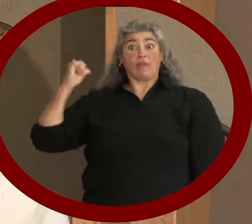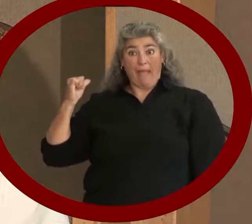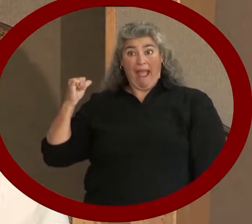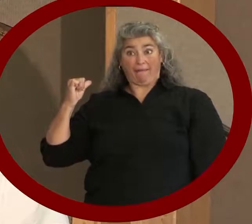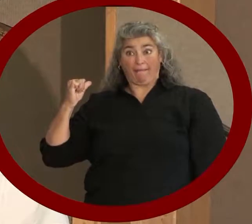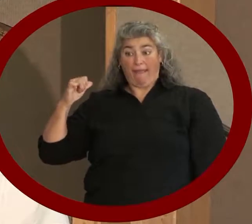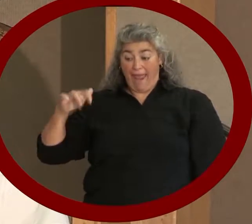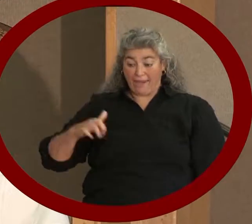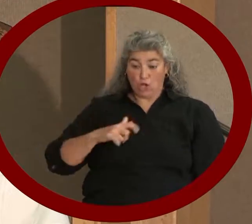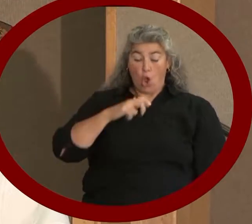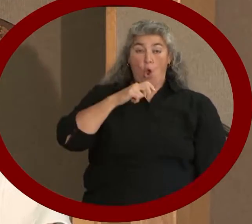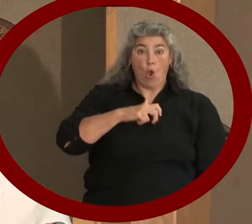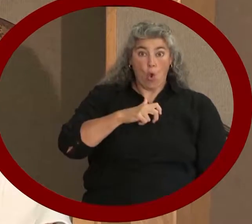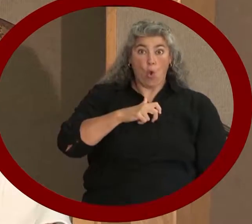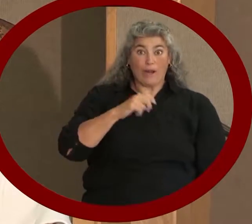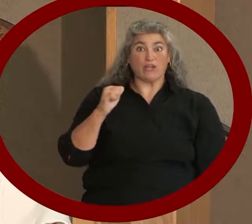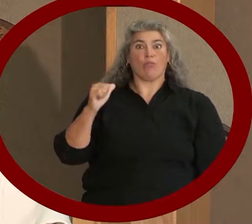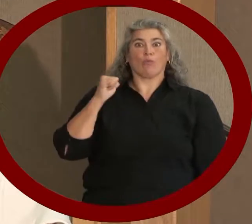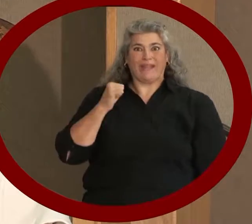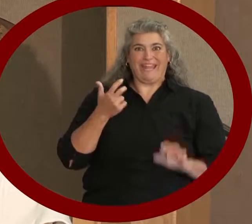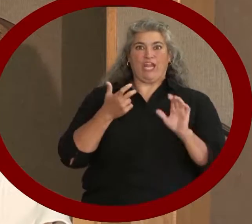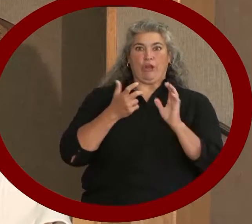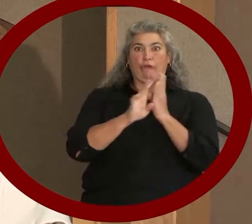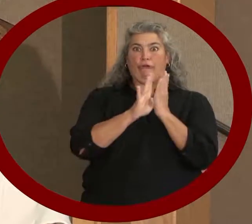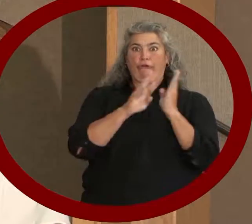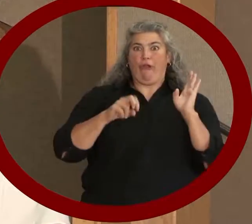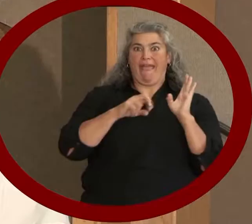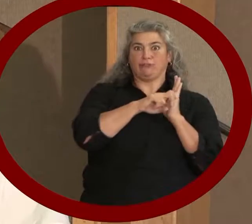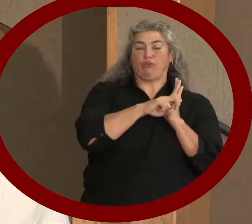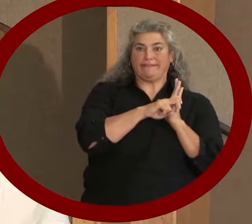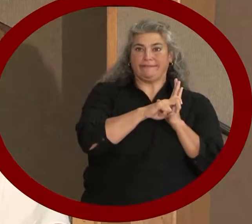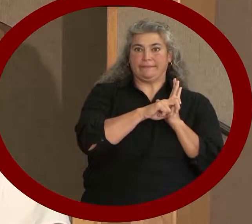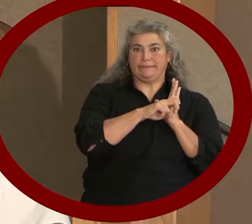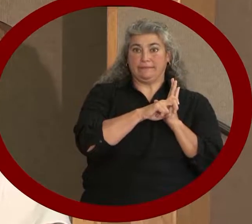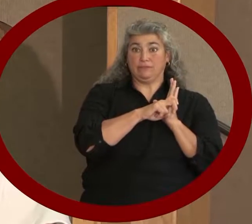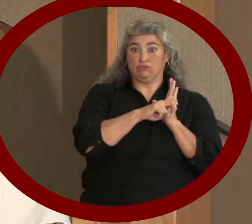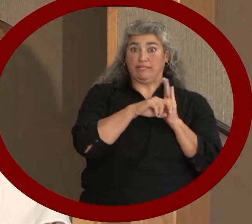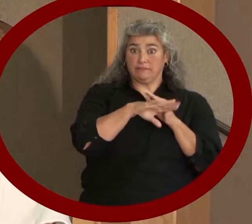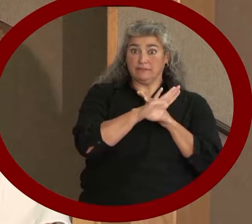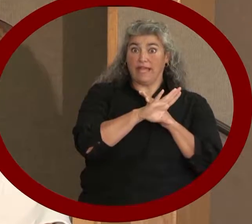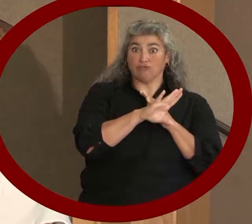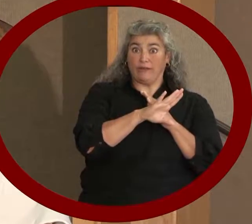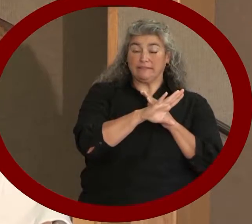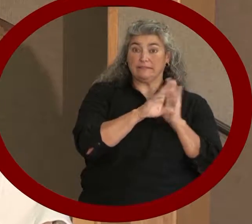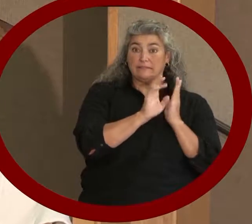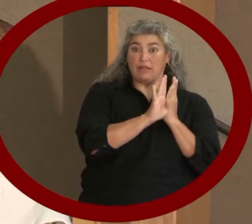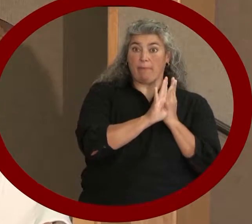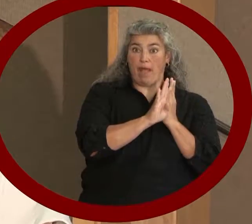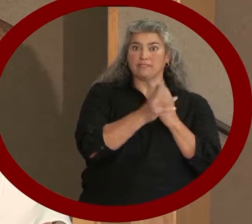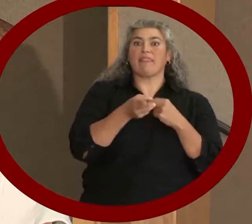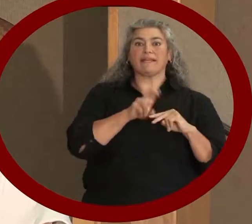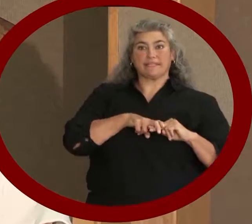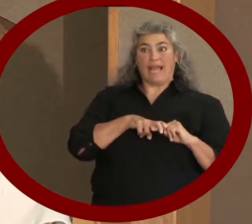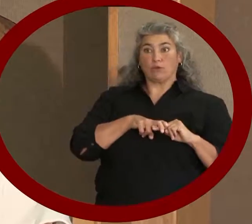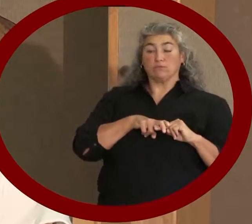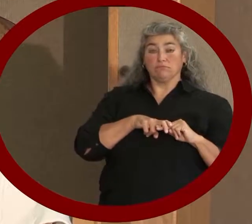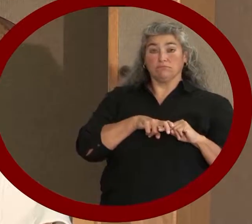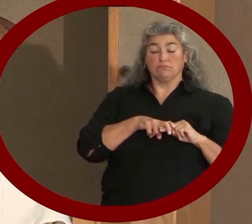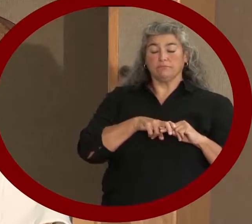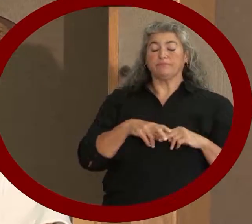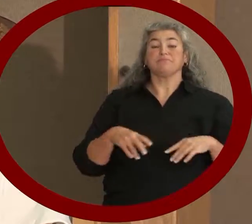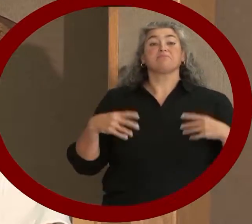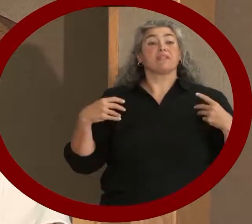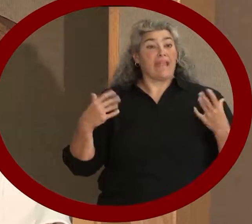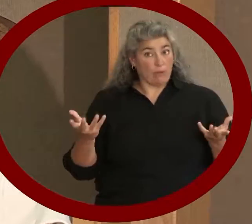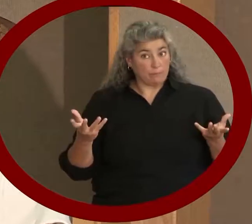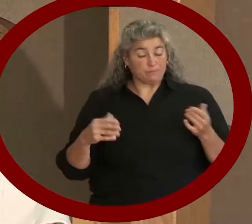colored entrance, get on the colored entrance, and sit down. Now,